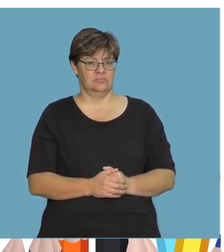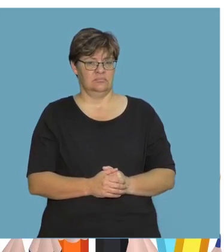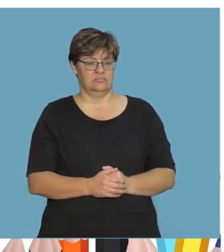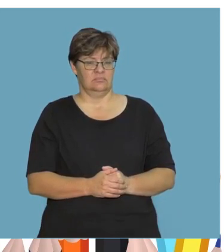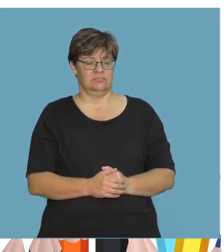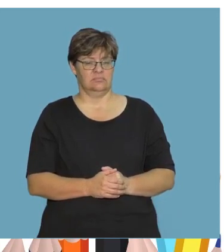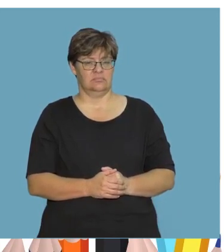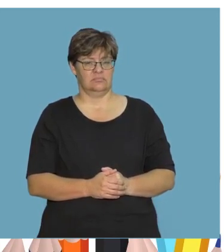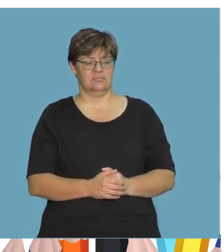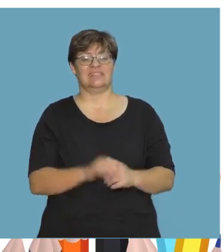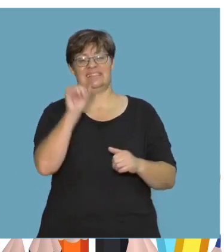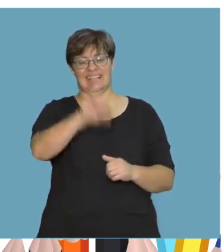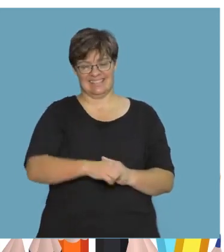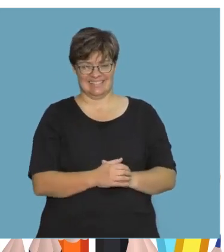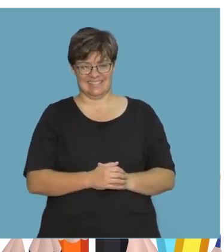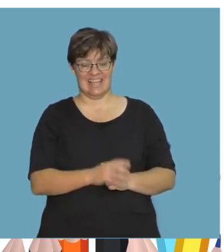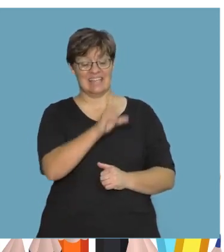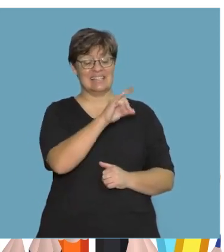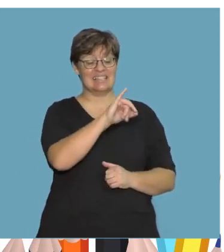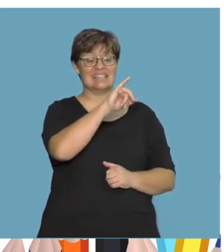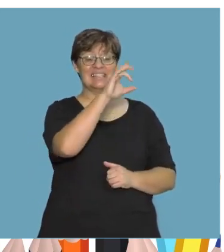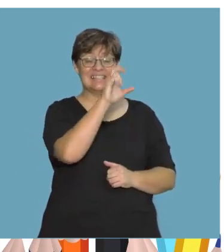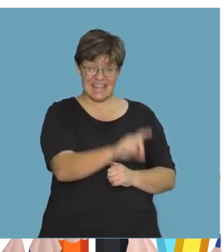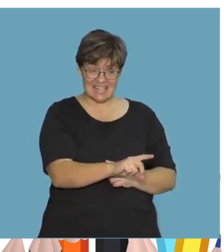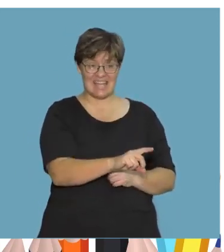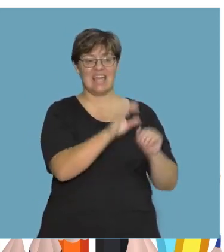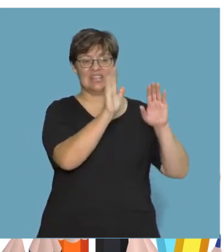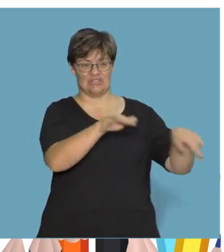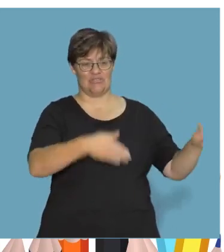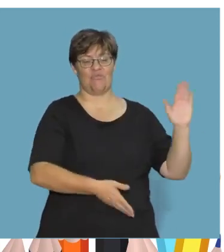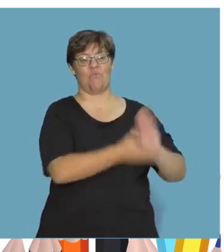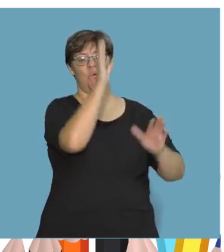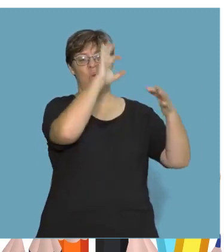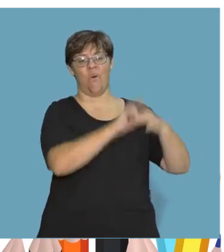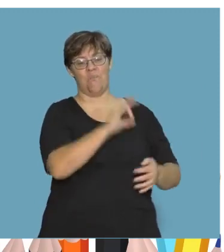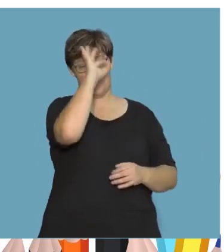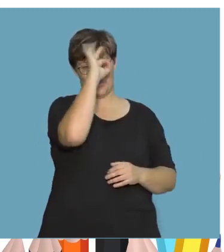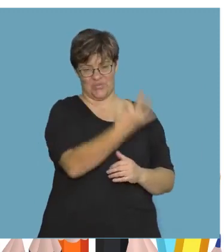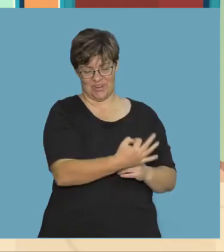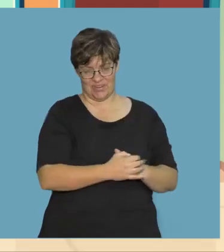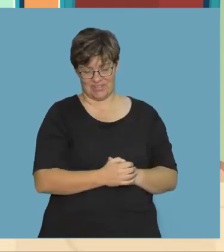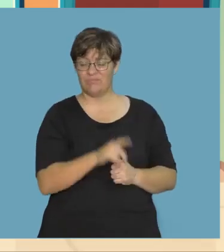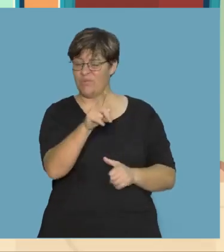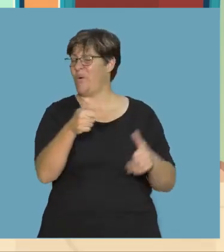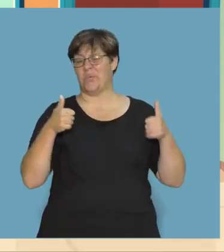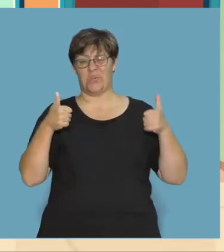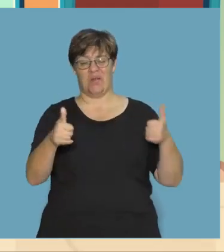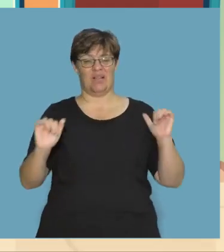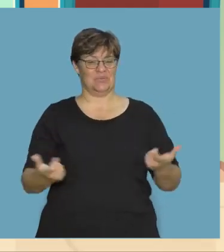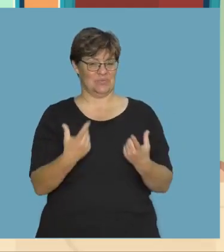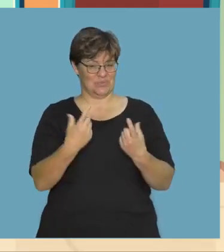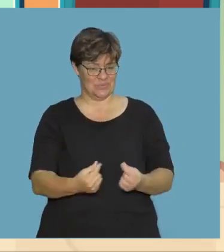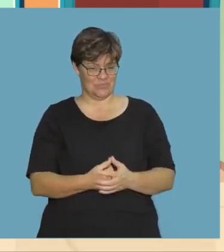Yes. Did the children go home at 3 o'clock? You are so good at this. Listen again.